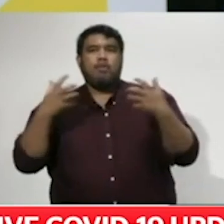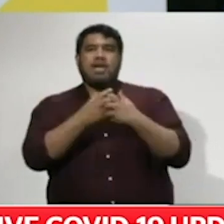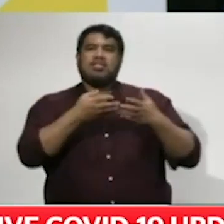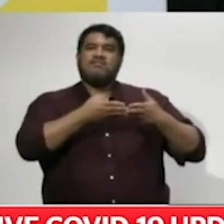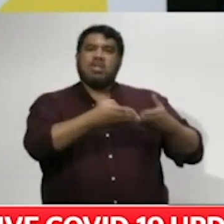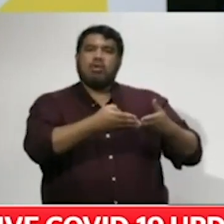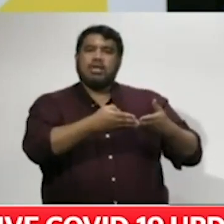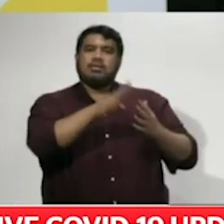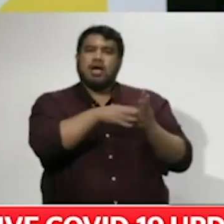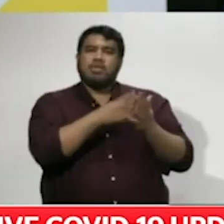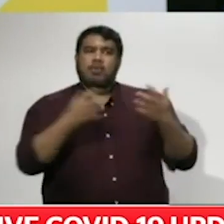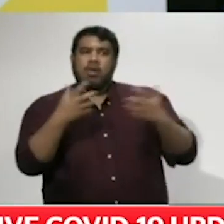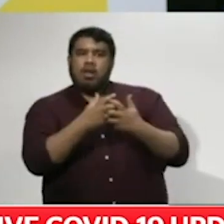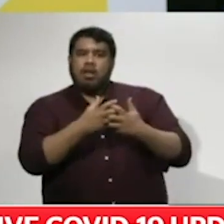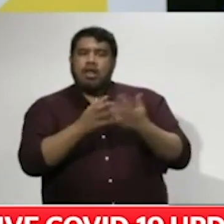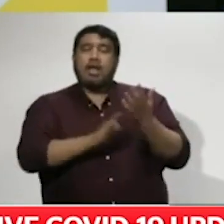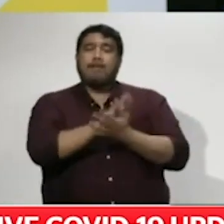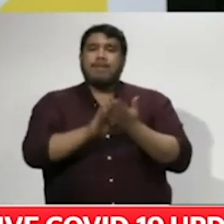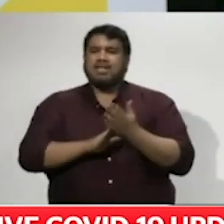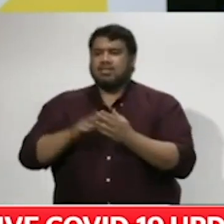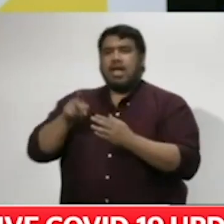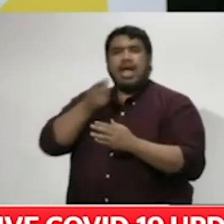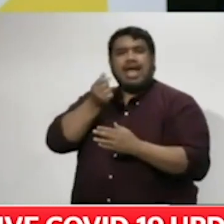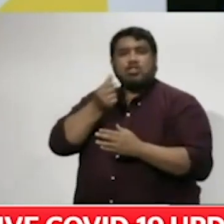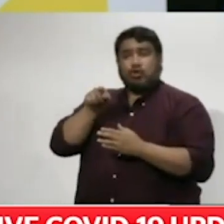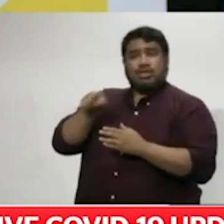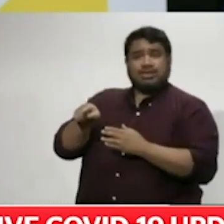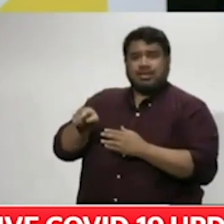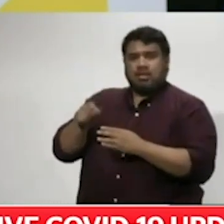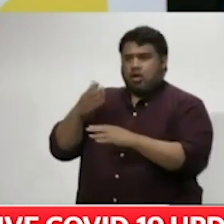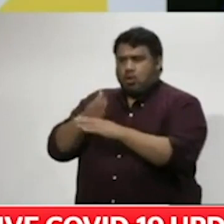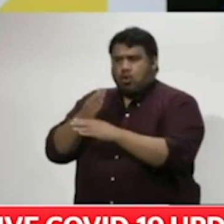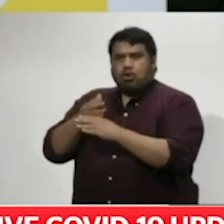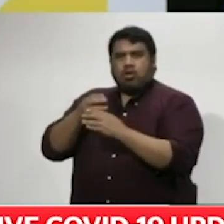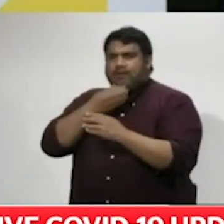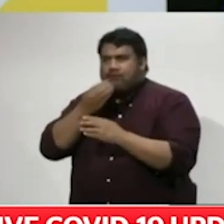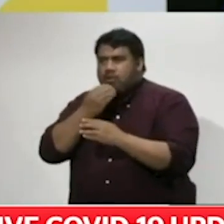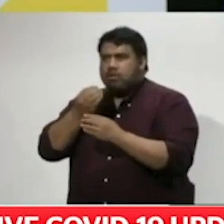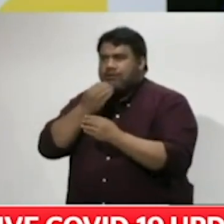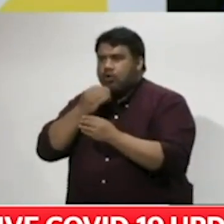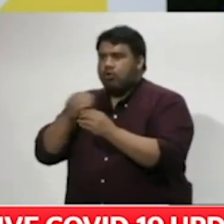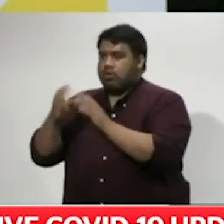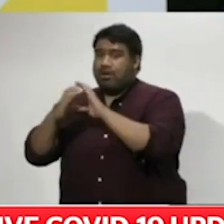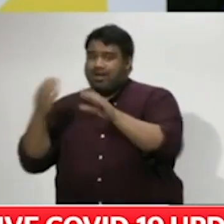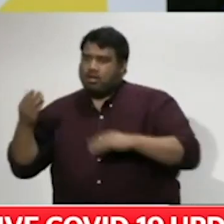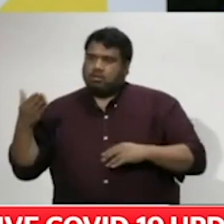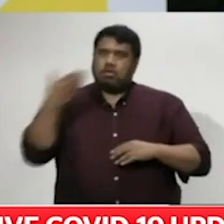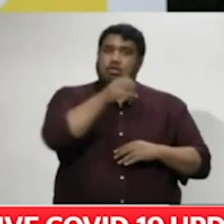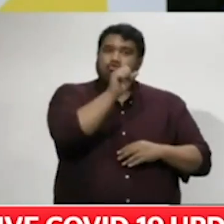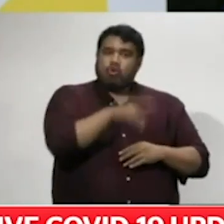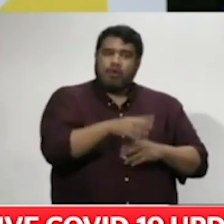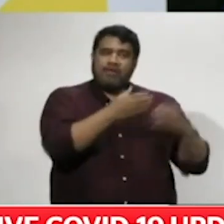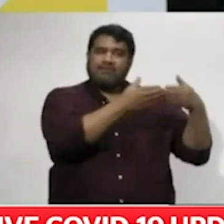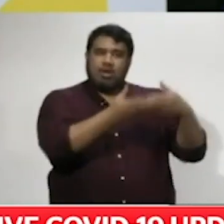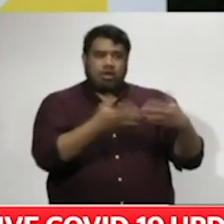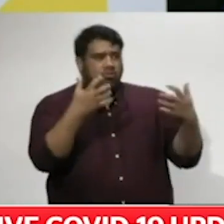timetables so they can continue to get frozen vegetables and chips from Ashburton to the ferries in Picton. I want to